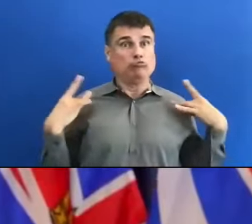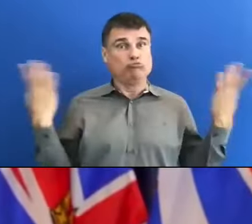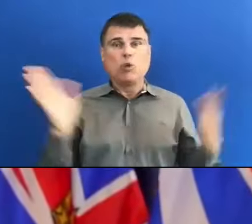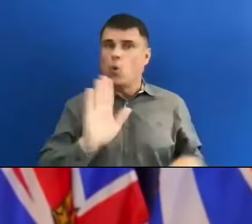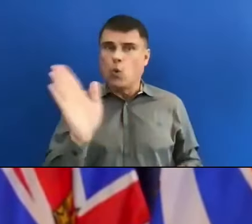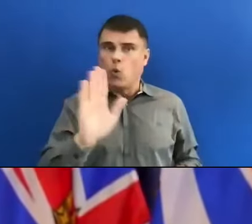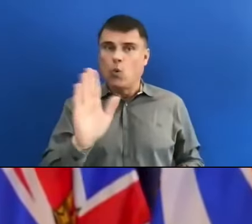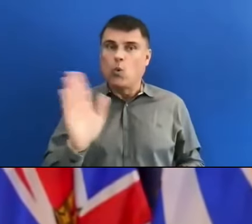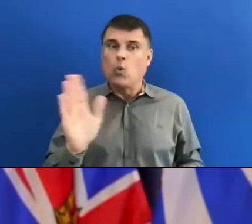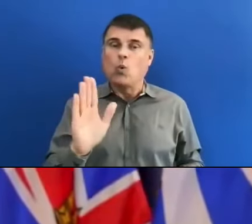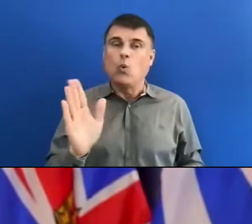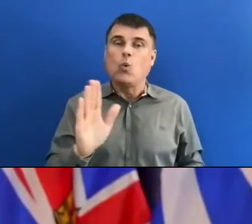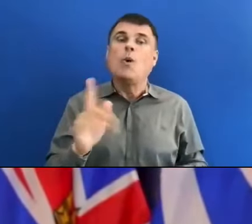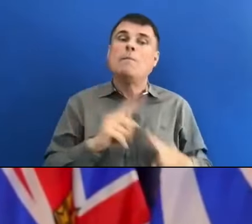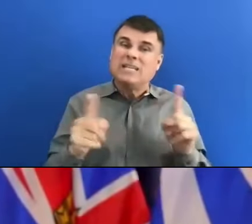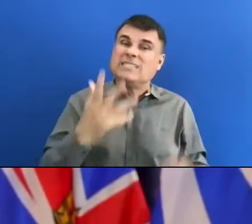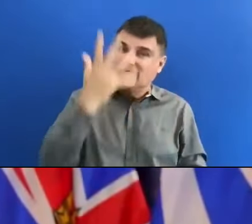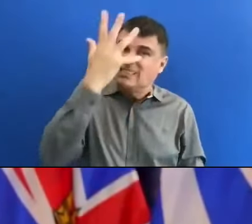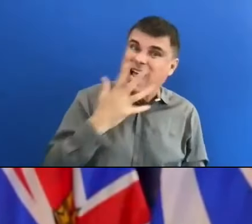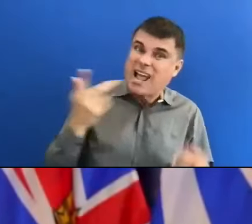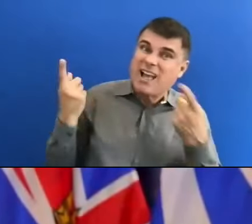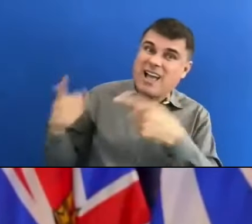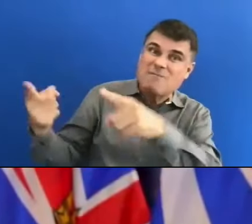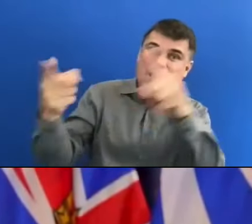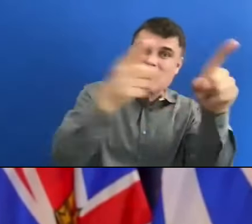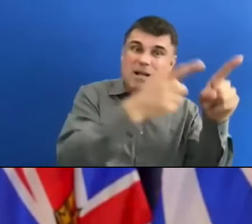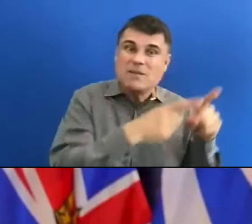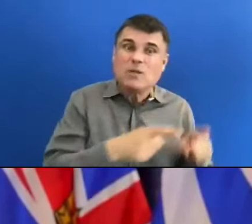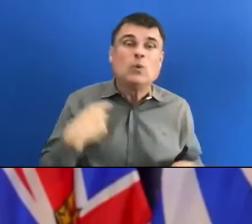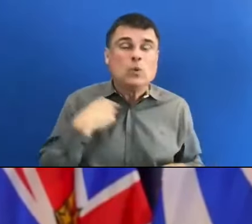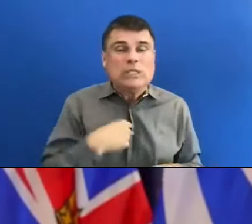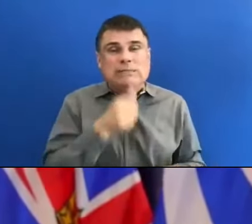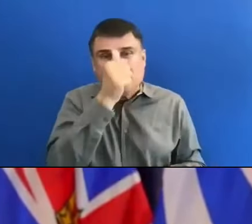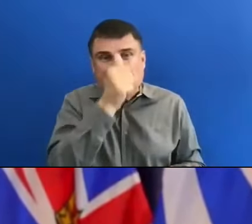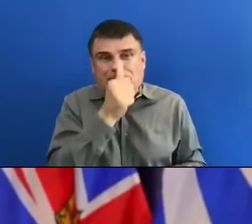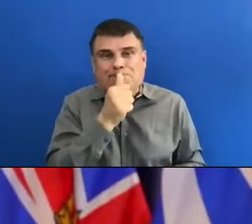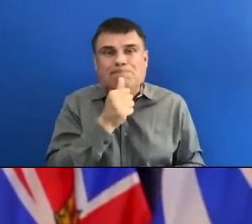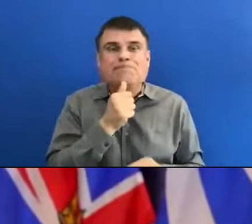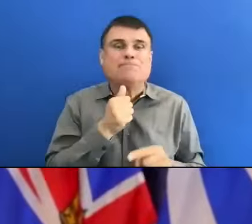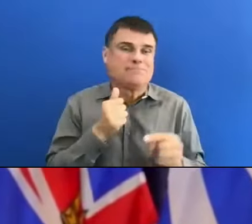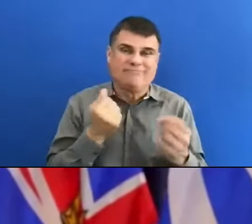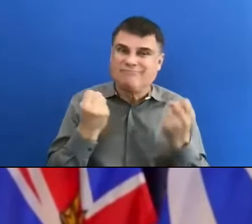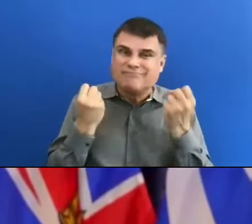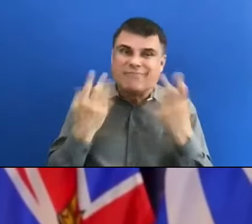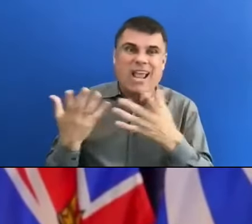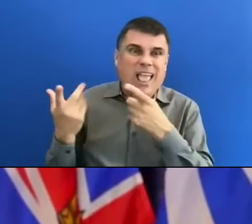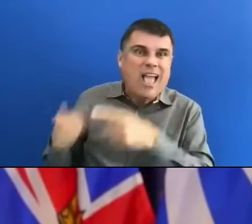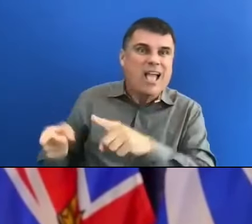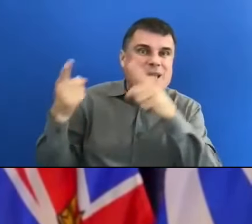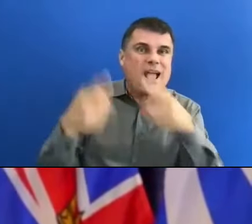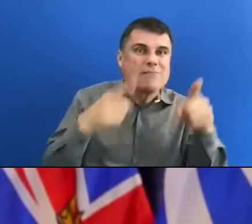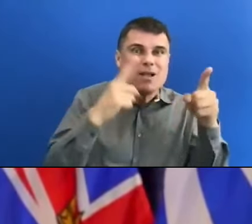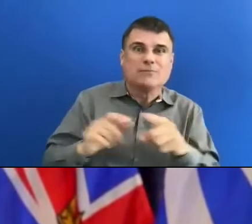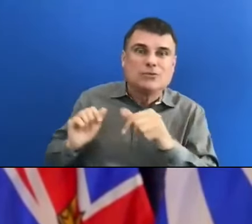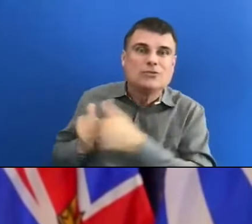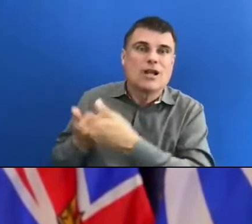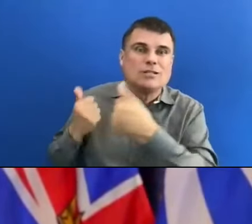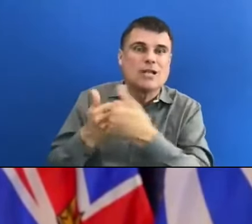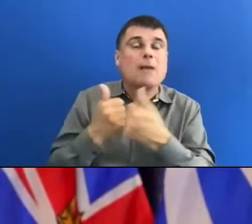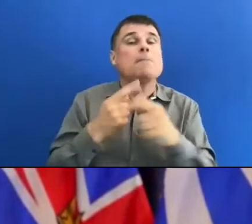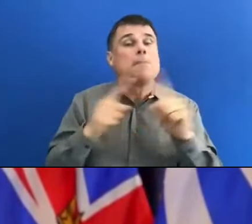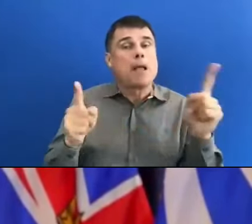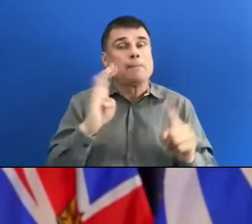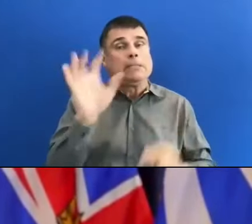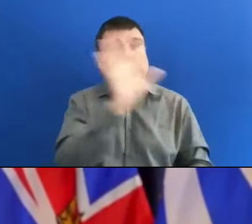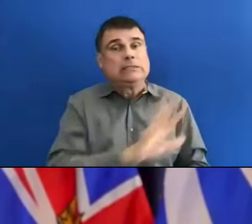a host of others that we've had to address over the past number of months. But I believe we did what we could to get information